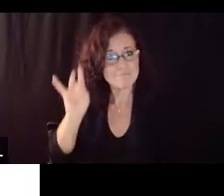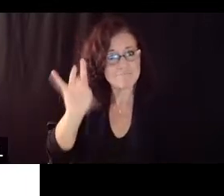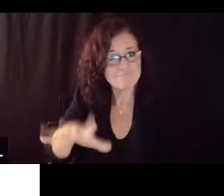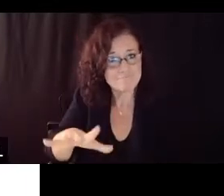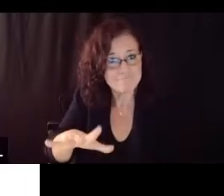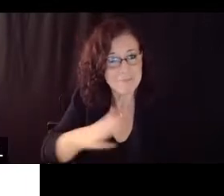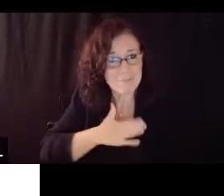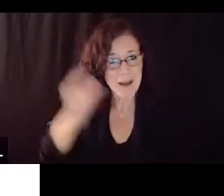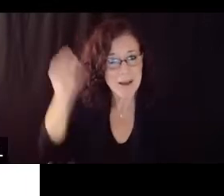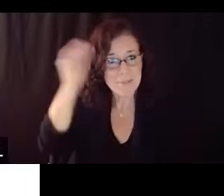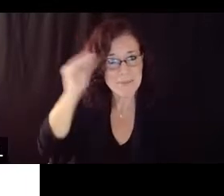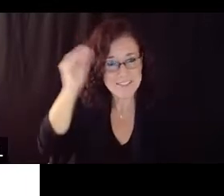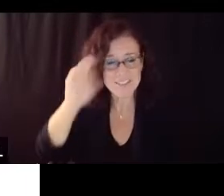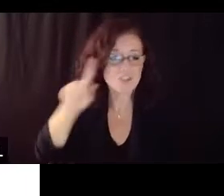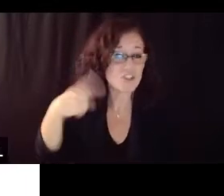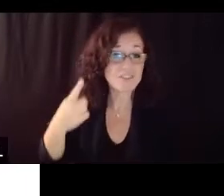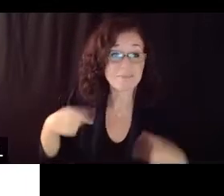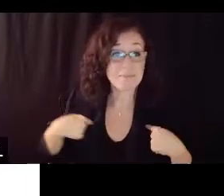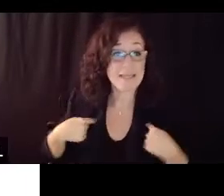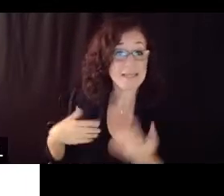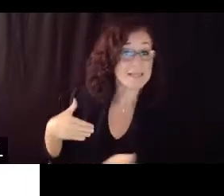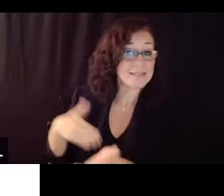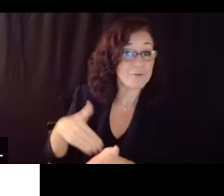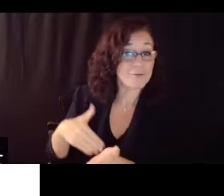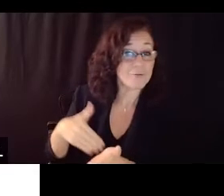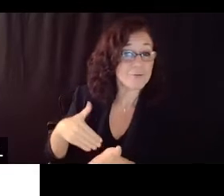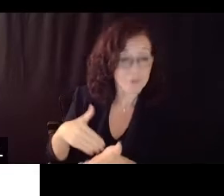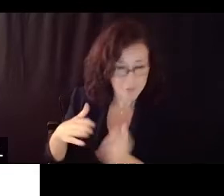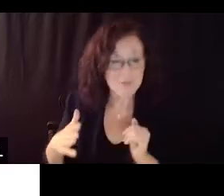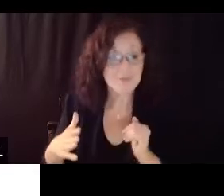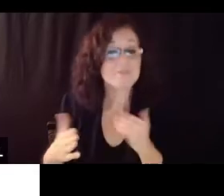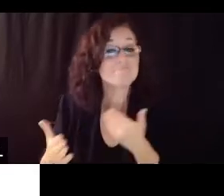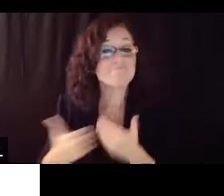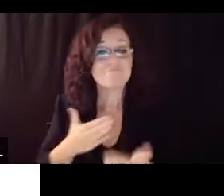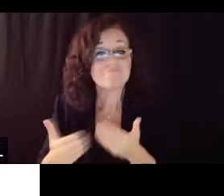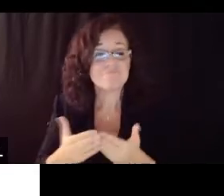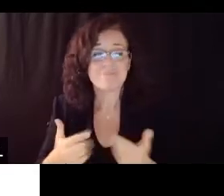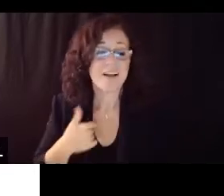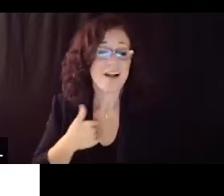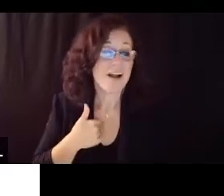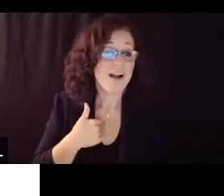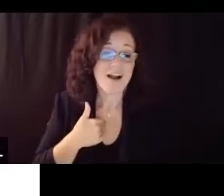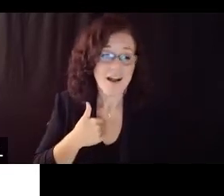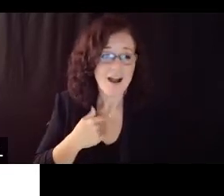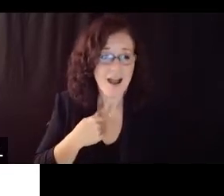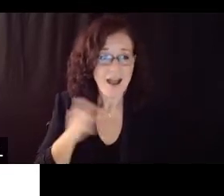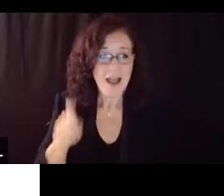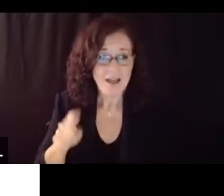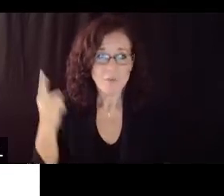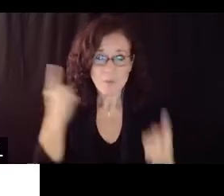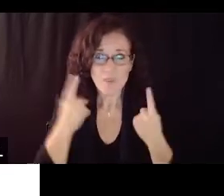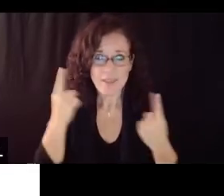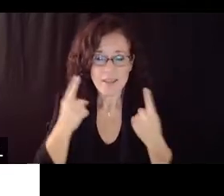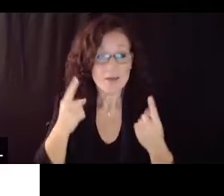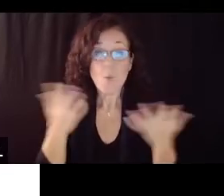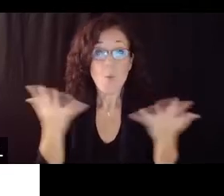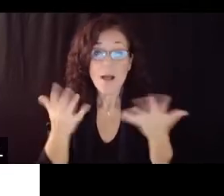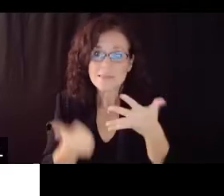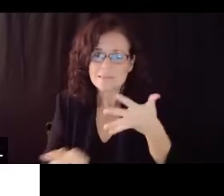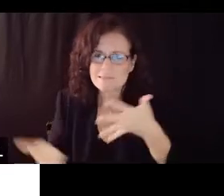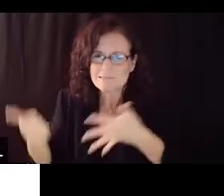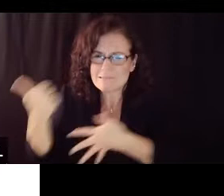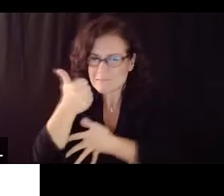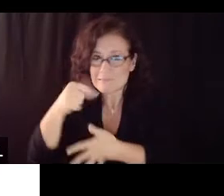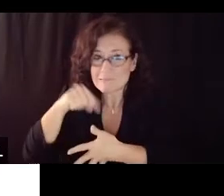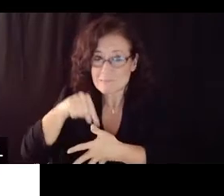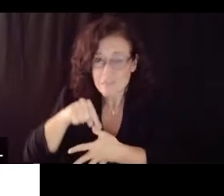education experts despite all this I cannot think of a higher priority than getting um our students back in